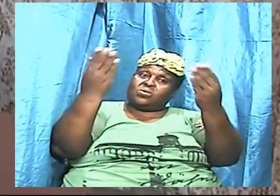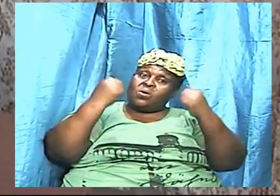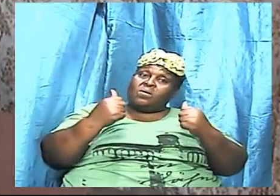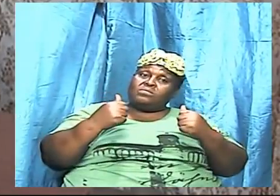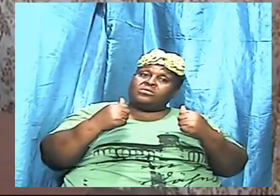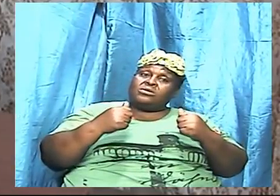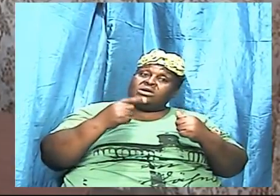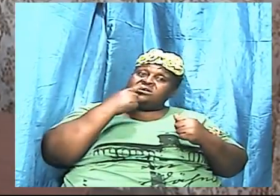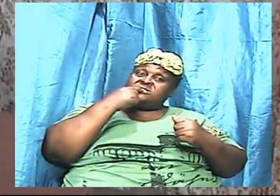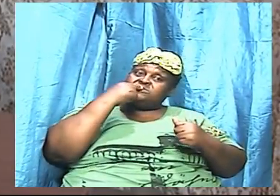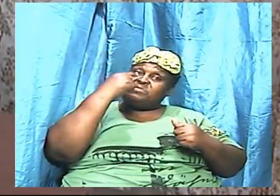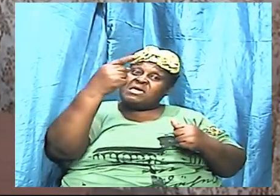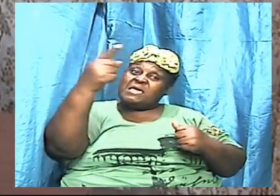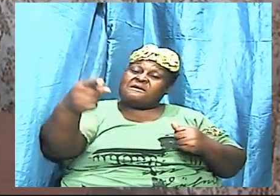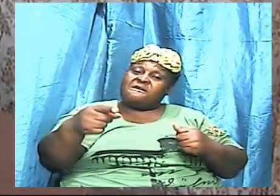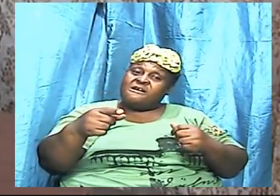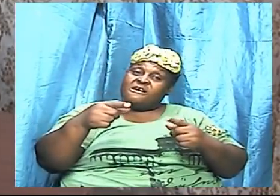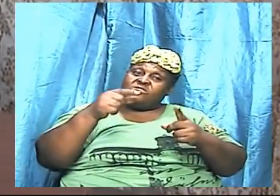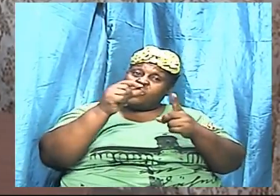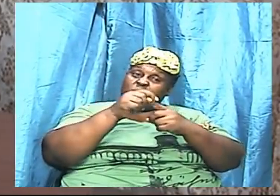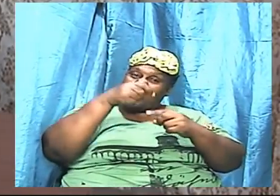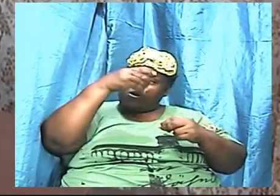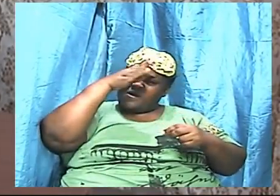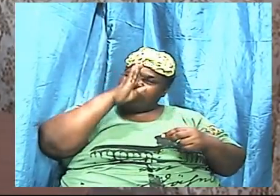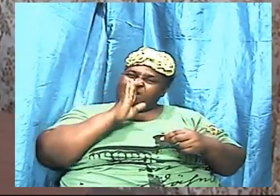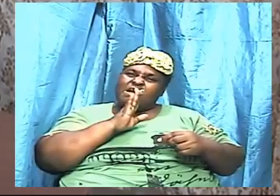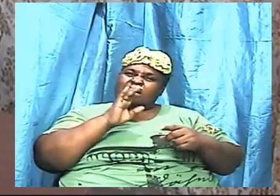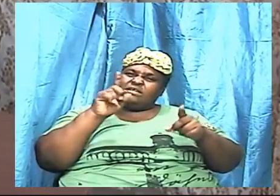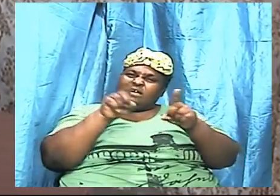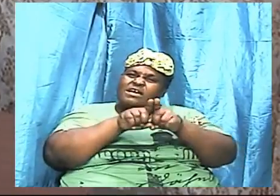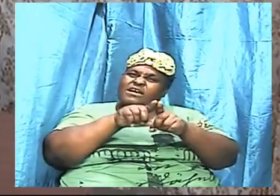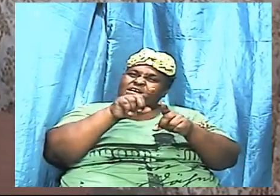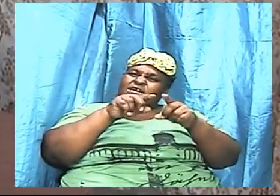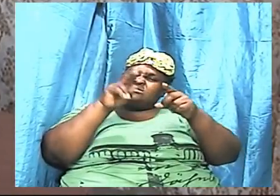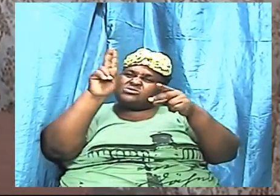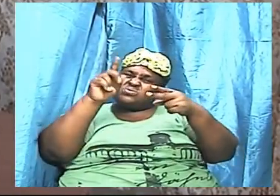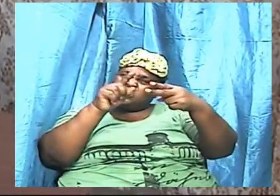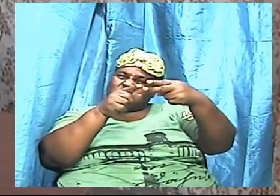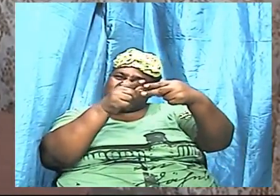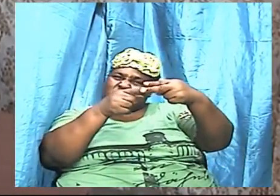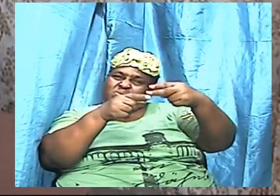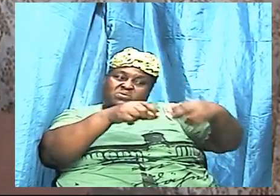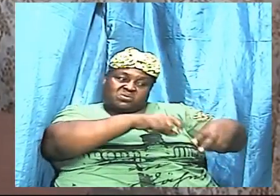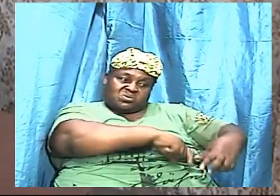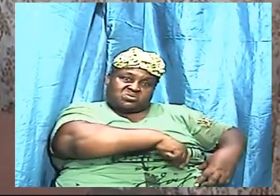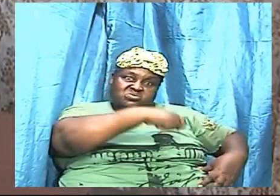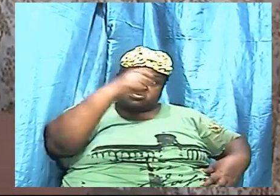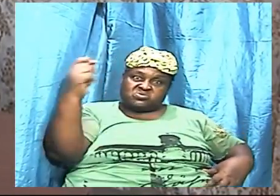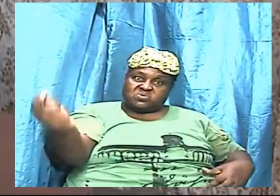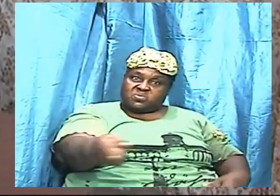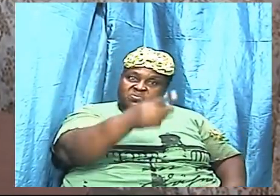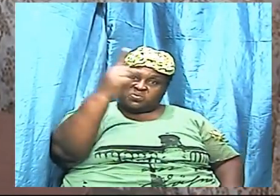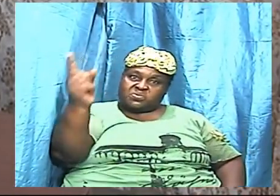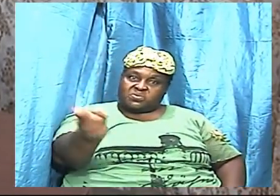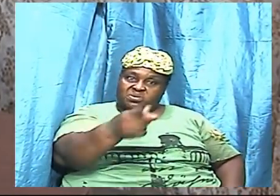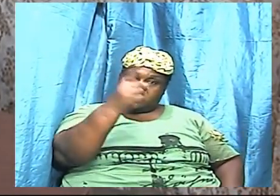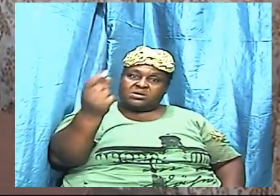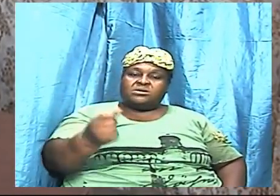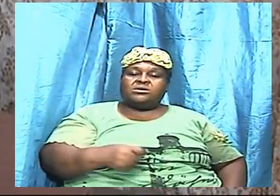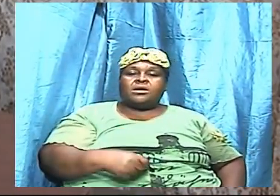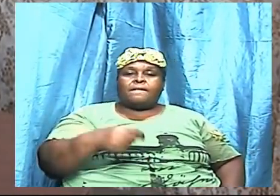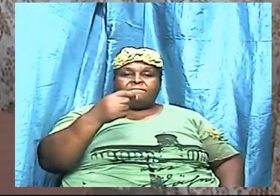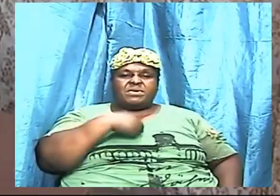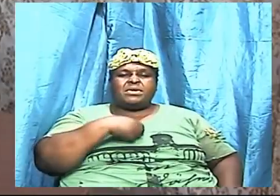taught it is written man shall not live by bread alone it is written it is written I am